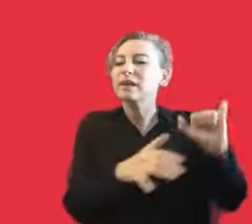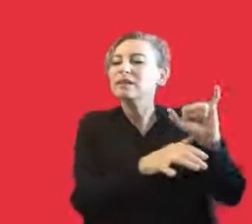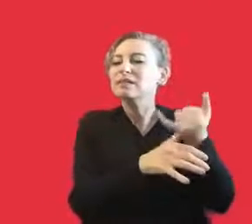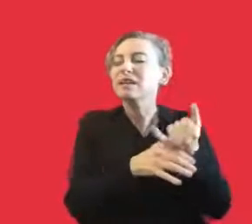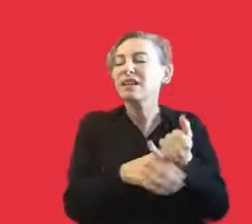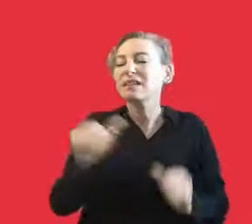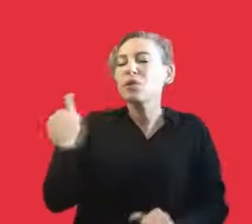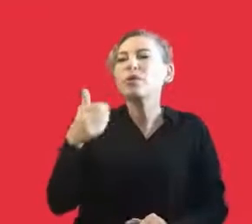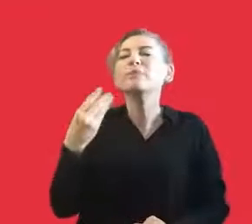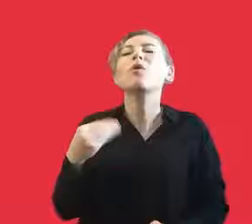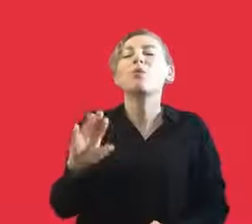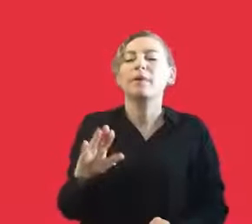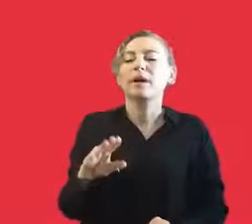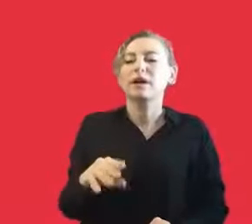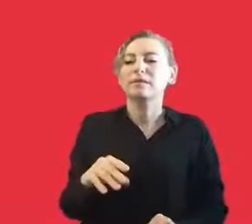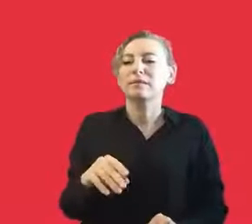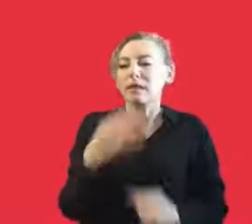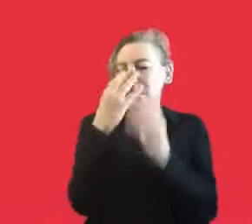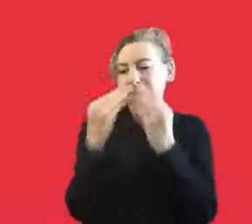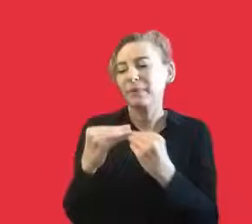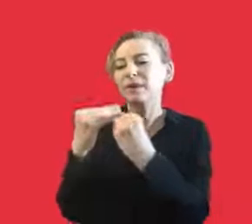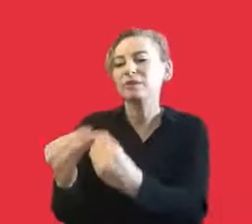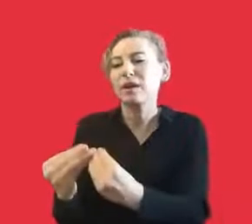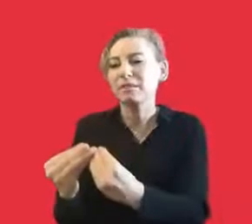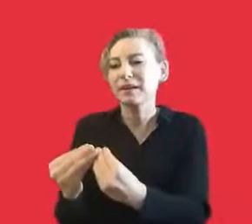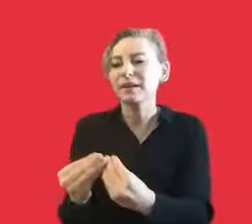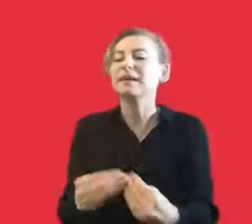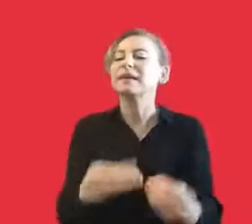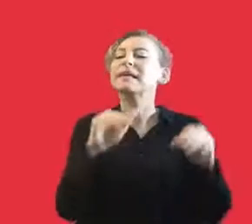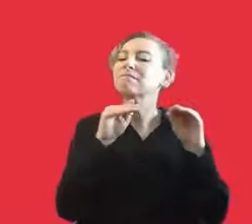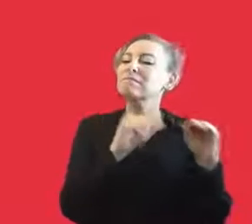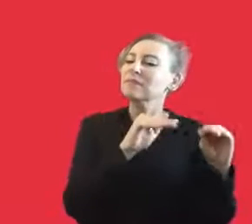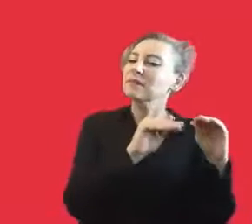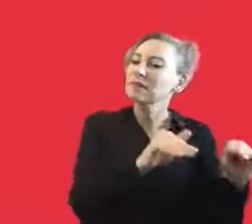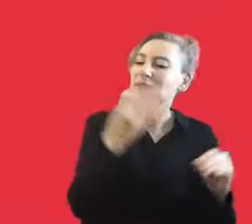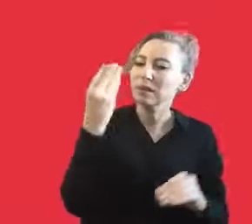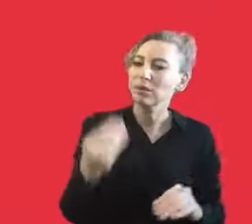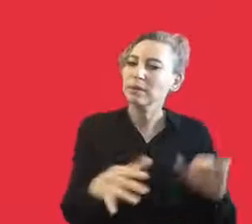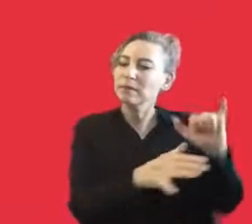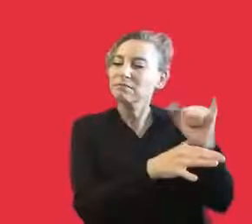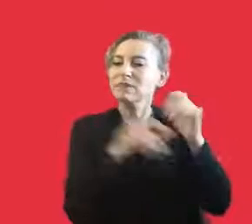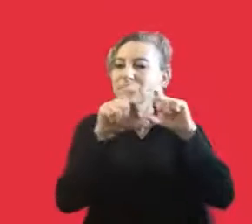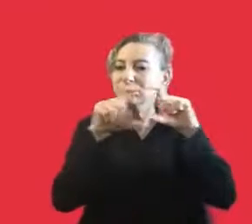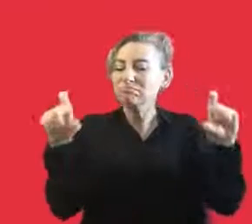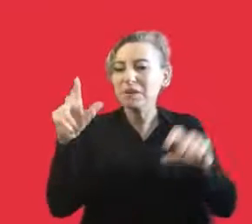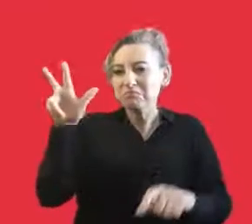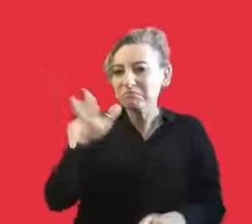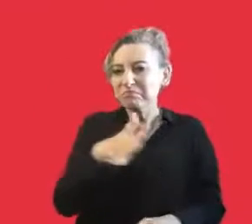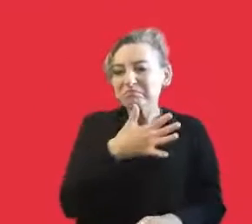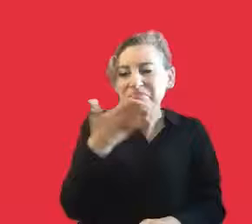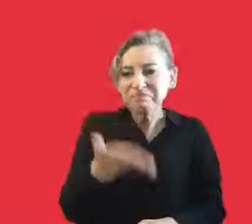valuable because it is not as effective in arts, providing support or donating to an arts organisation.